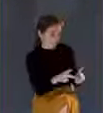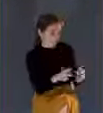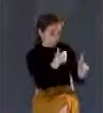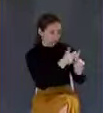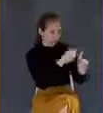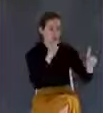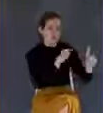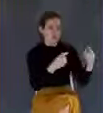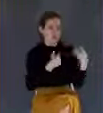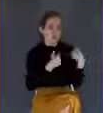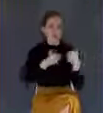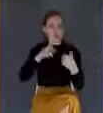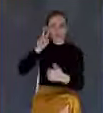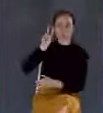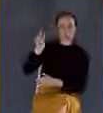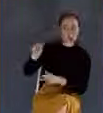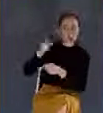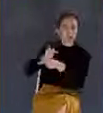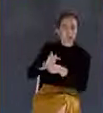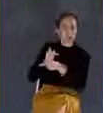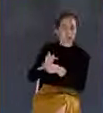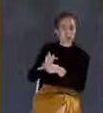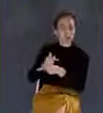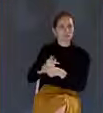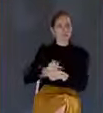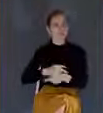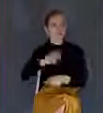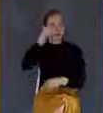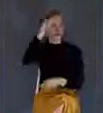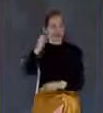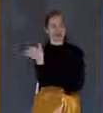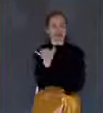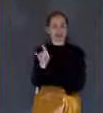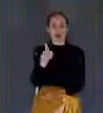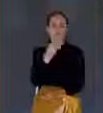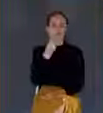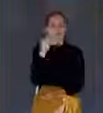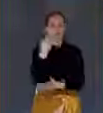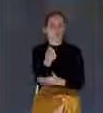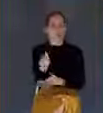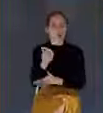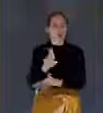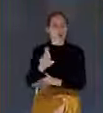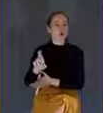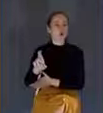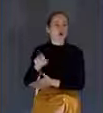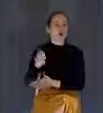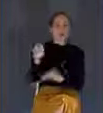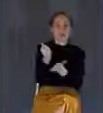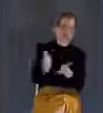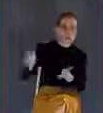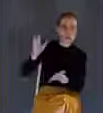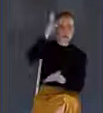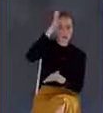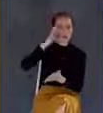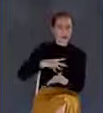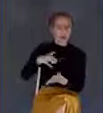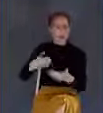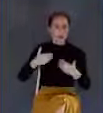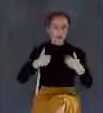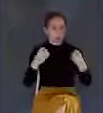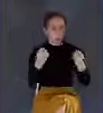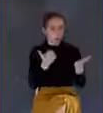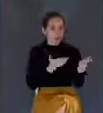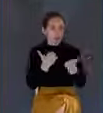Here's a homeowner, owner of a big estate, obviously. He's a rich man. So rich, he has many servants. He has